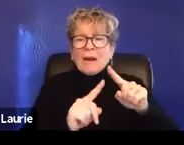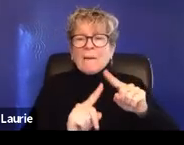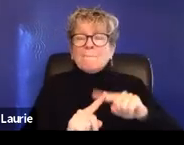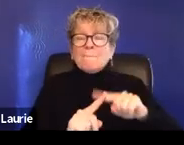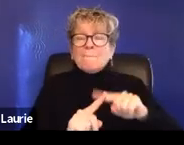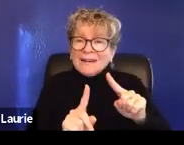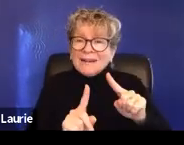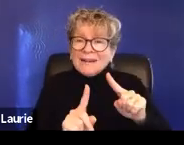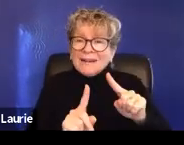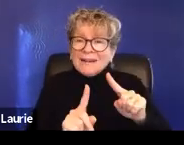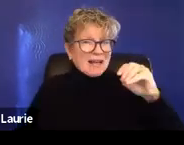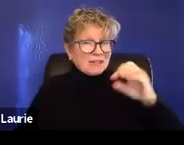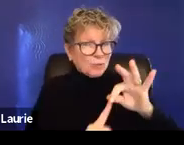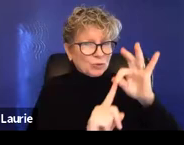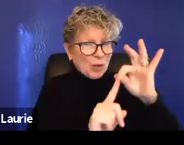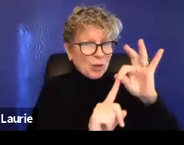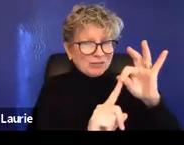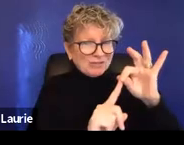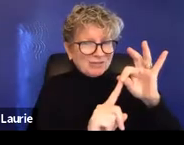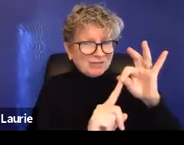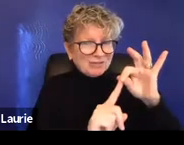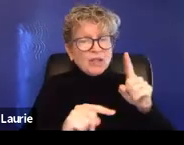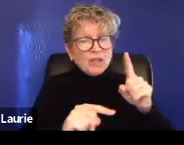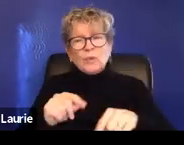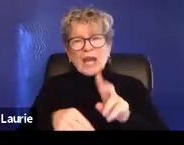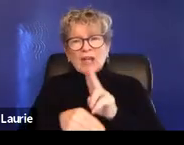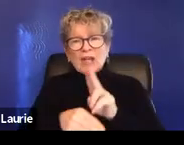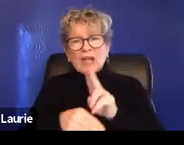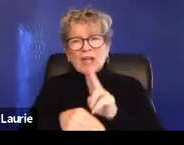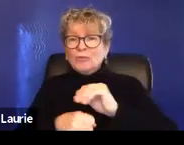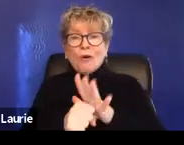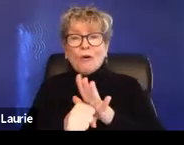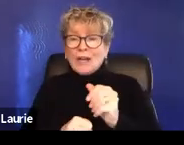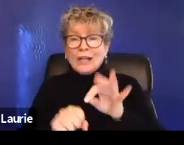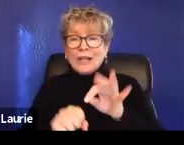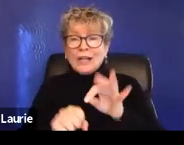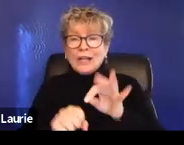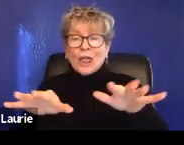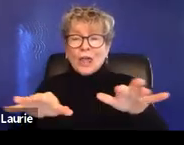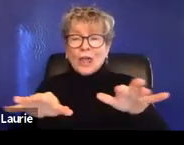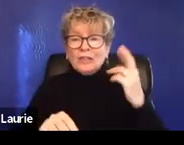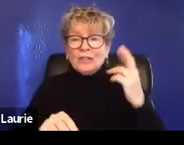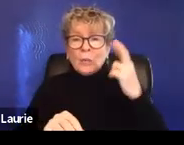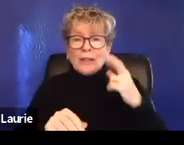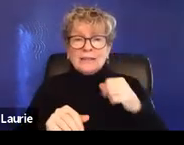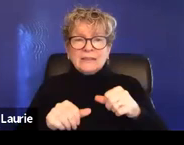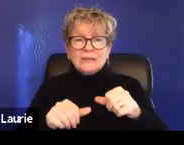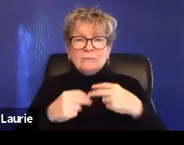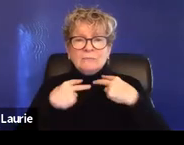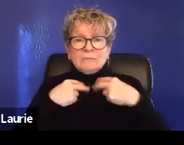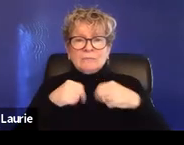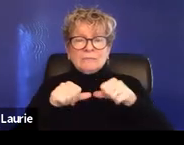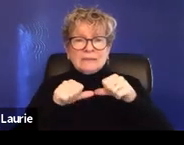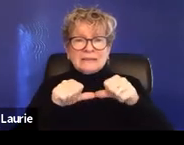that. Uh, you don't get to use COVID-19 as an excuse to stay in your housing and continue to